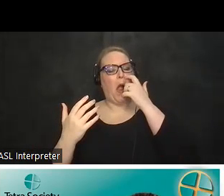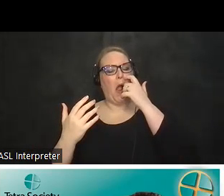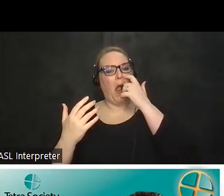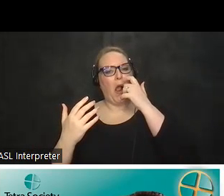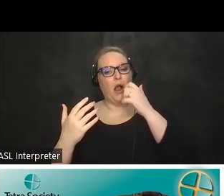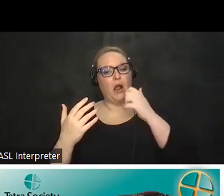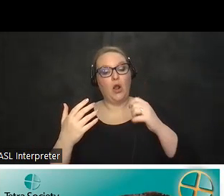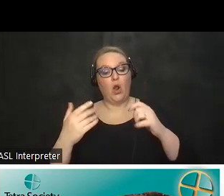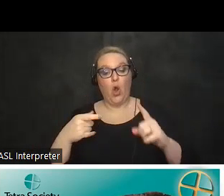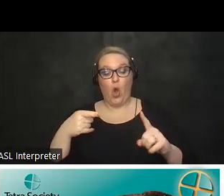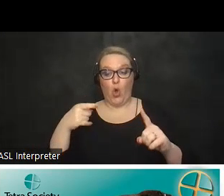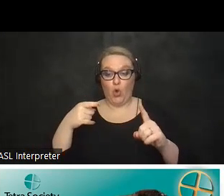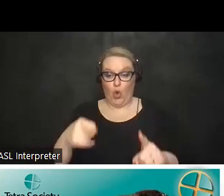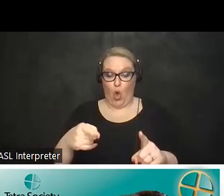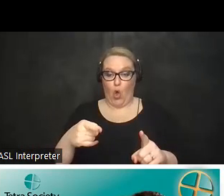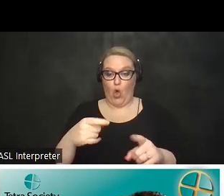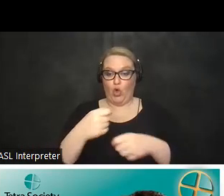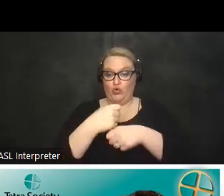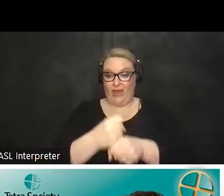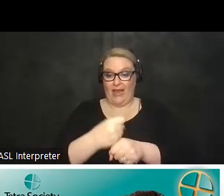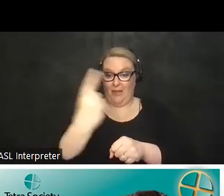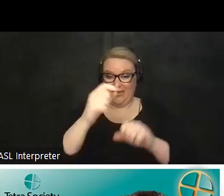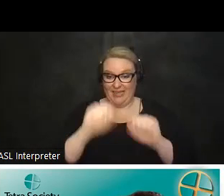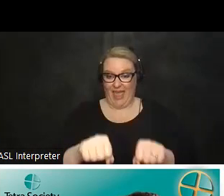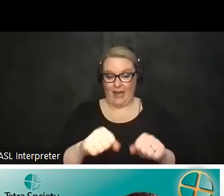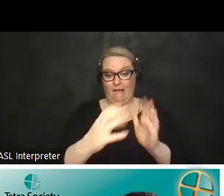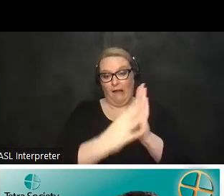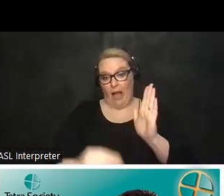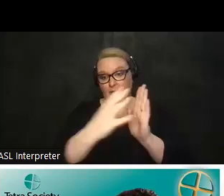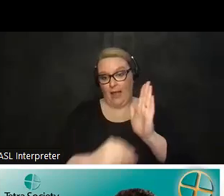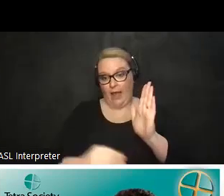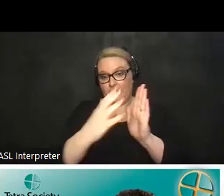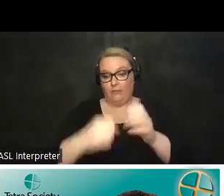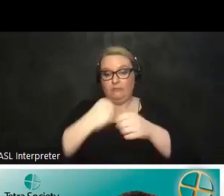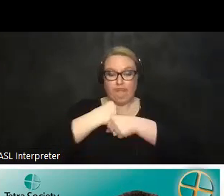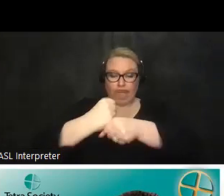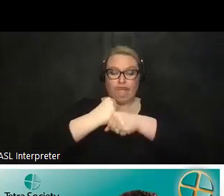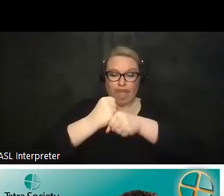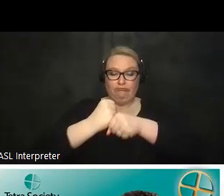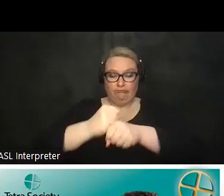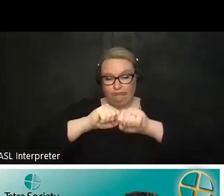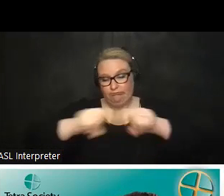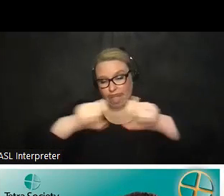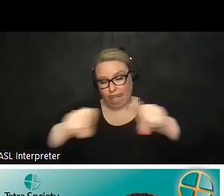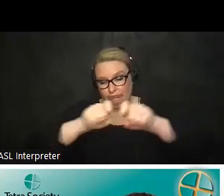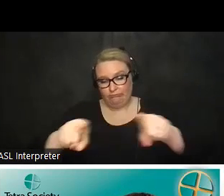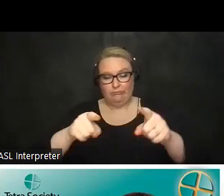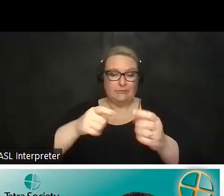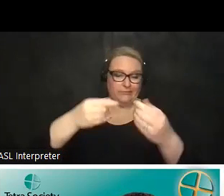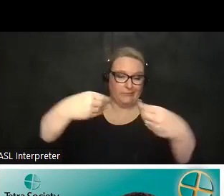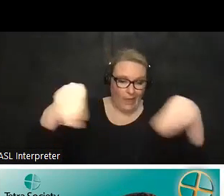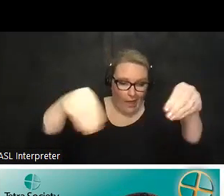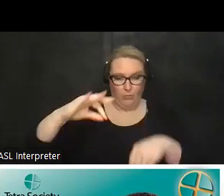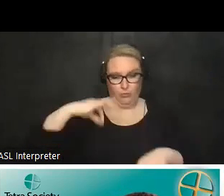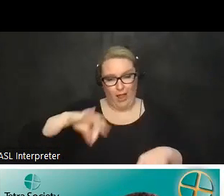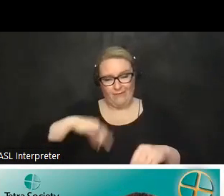goal of creating a repeatable product for production for profit uh we're really able to